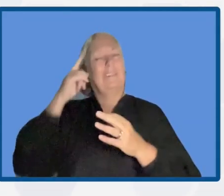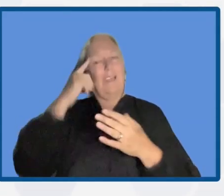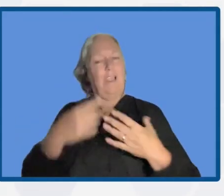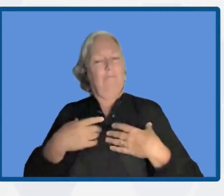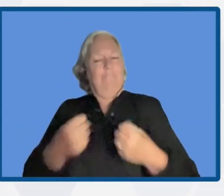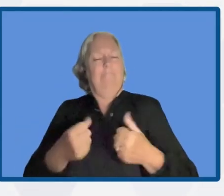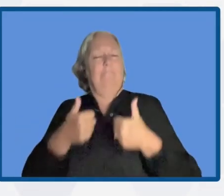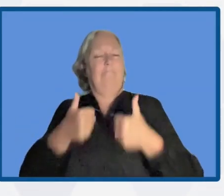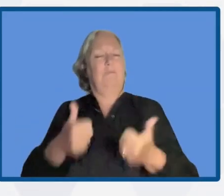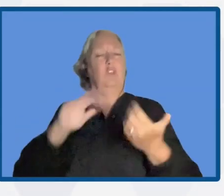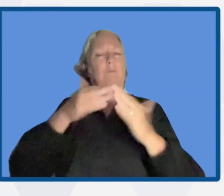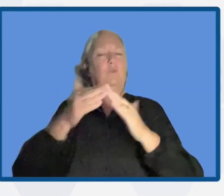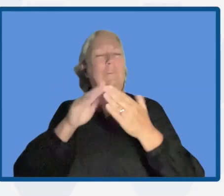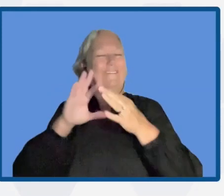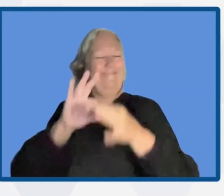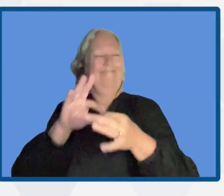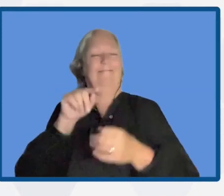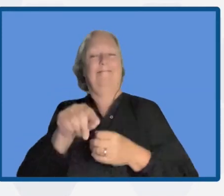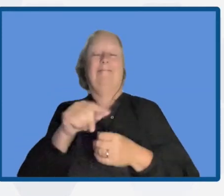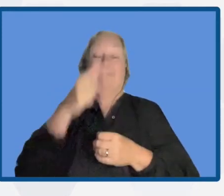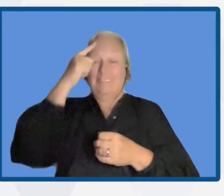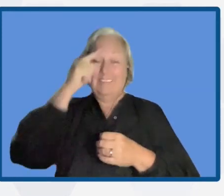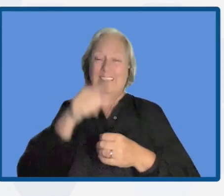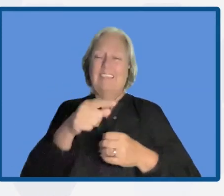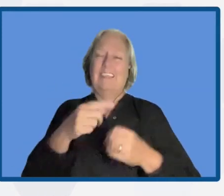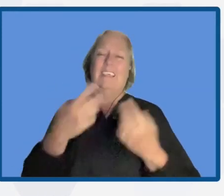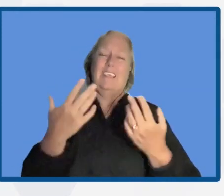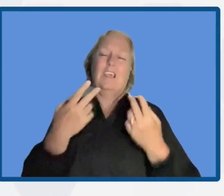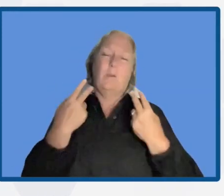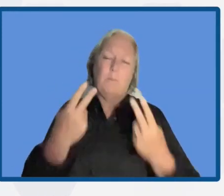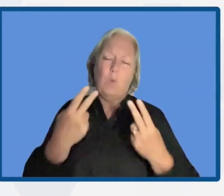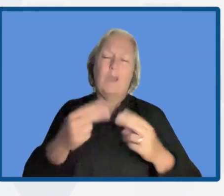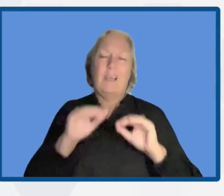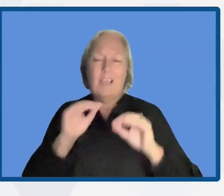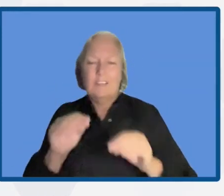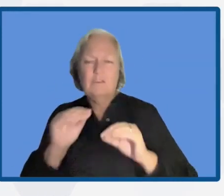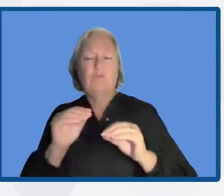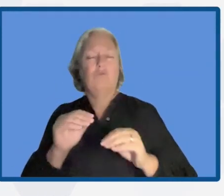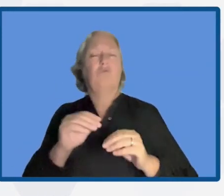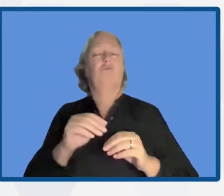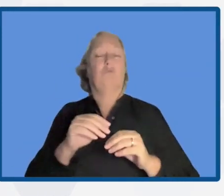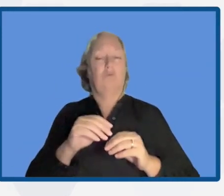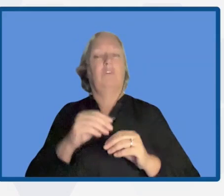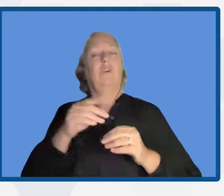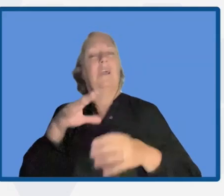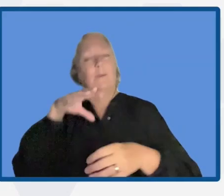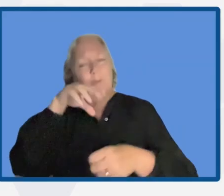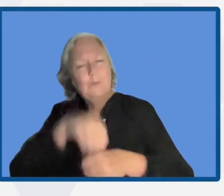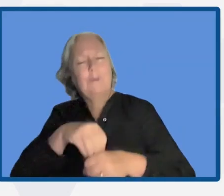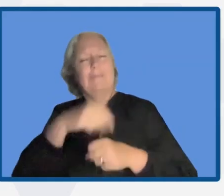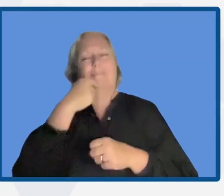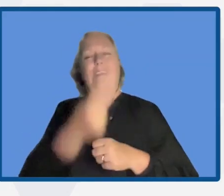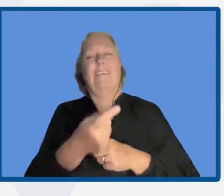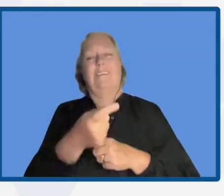why it's so important to communicate, to educate, to address inclusion as a topic